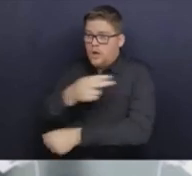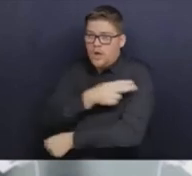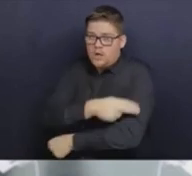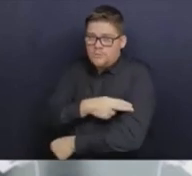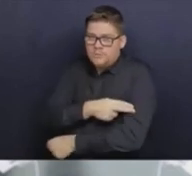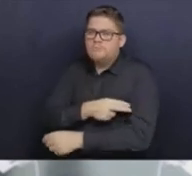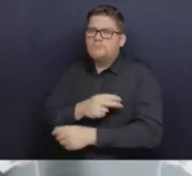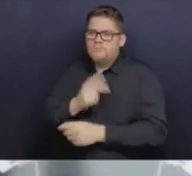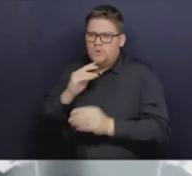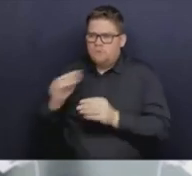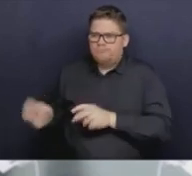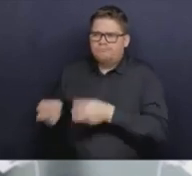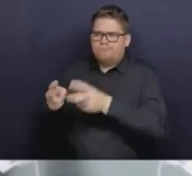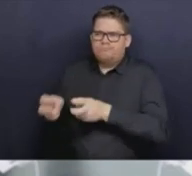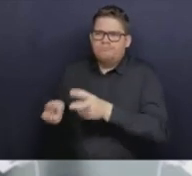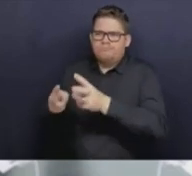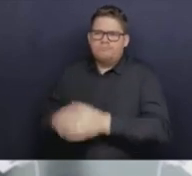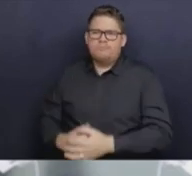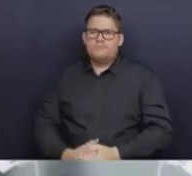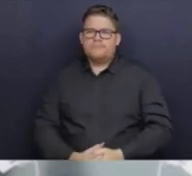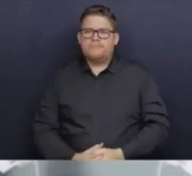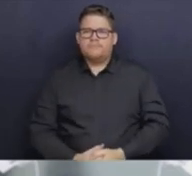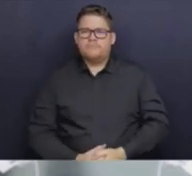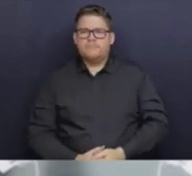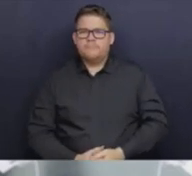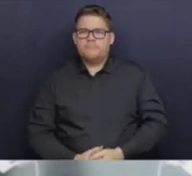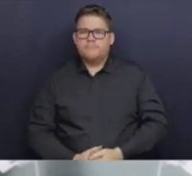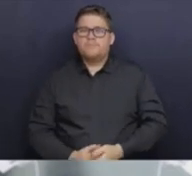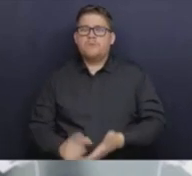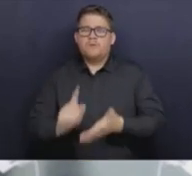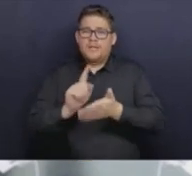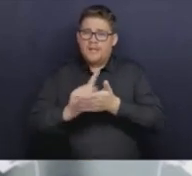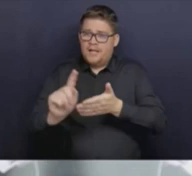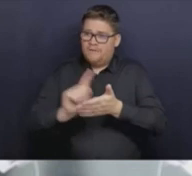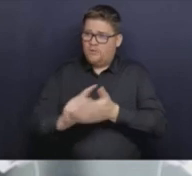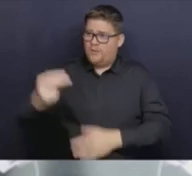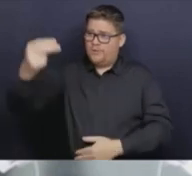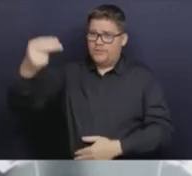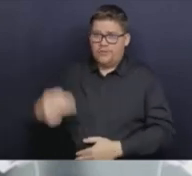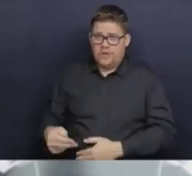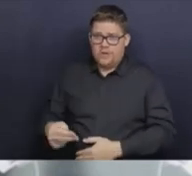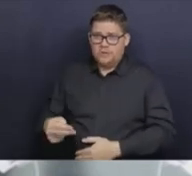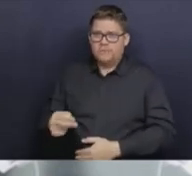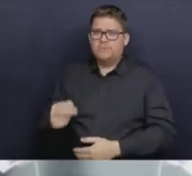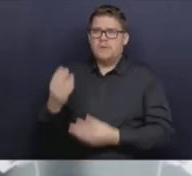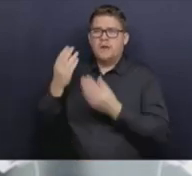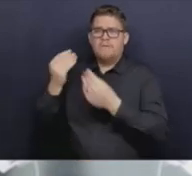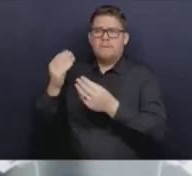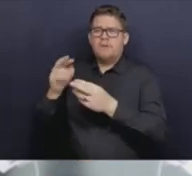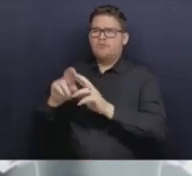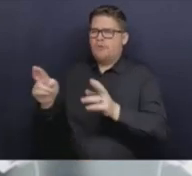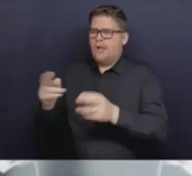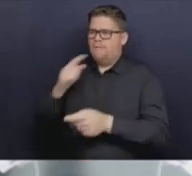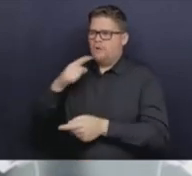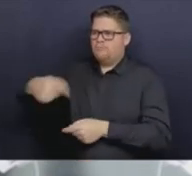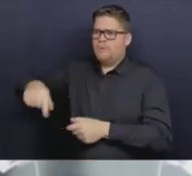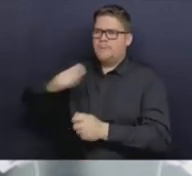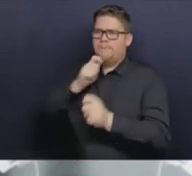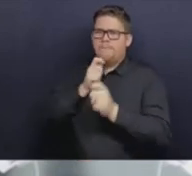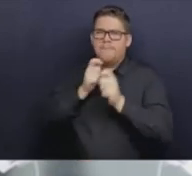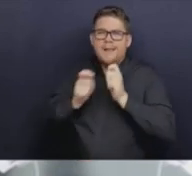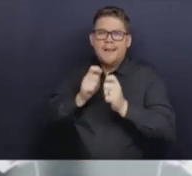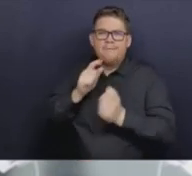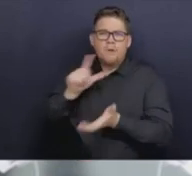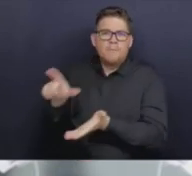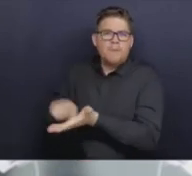and then we're providing it after that every Thursday. So you'll have that detailed information on a consistent basis. I want to give you an update